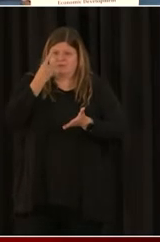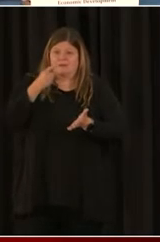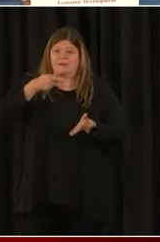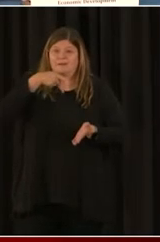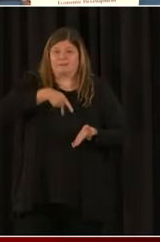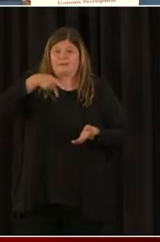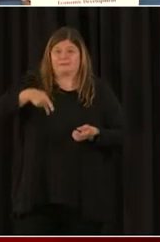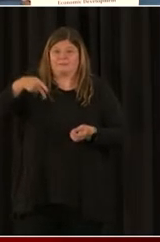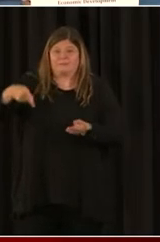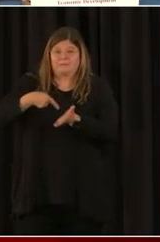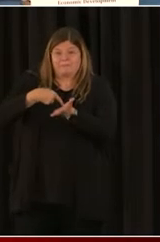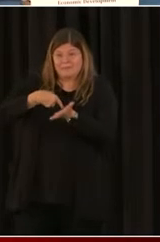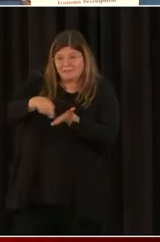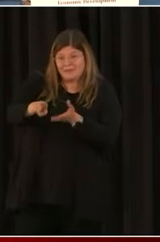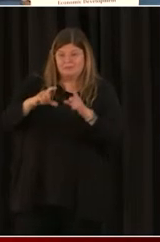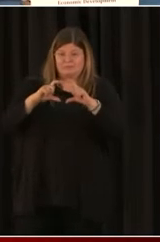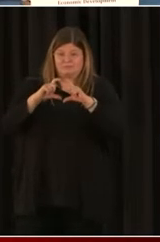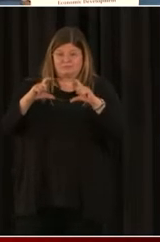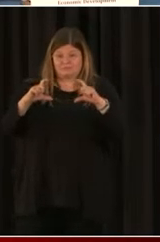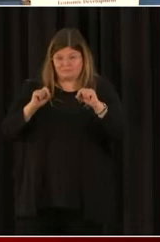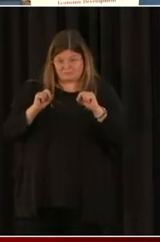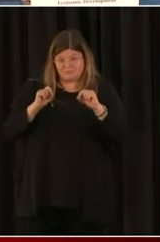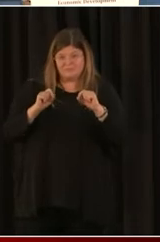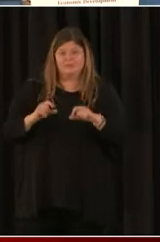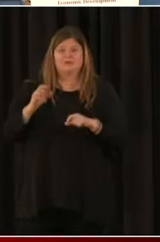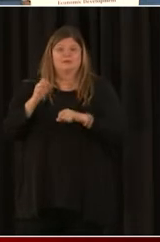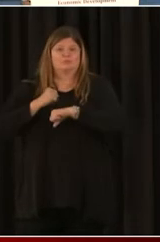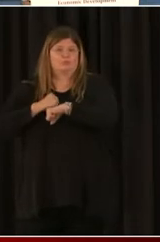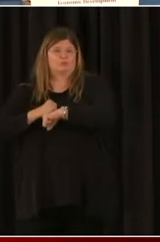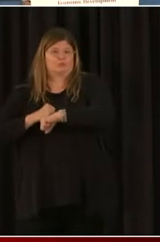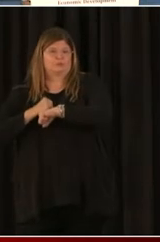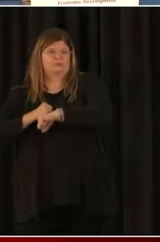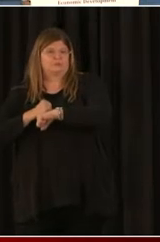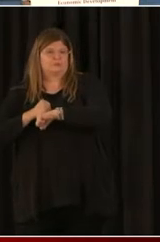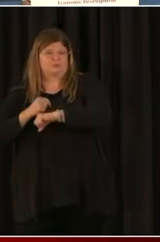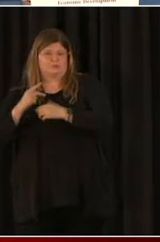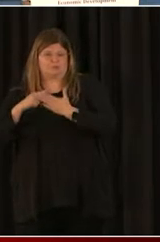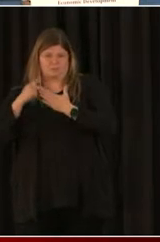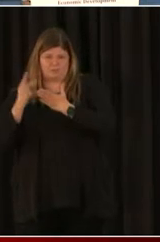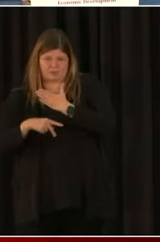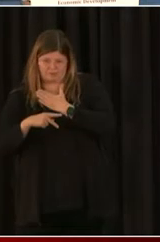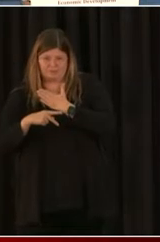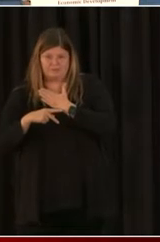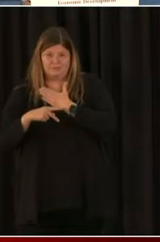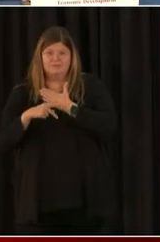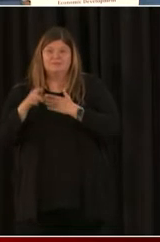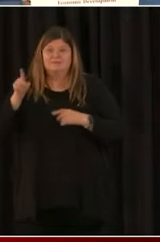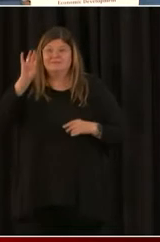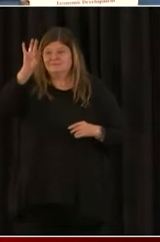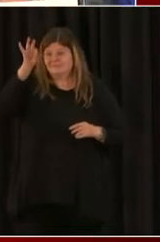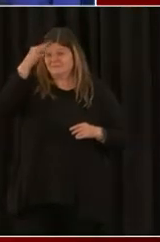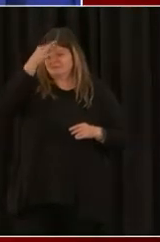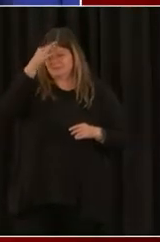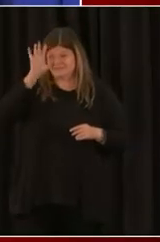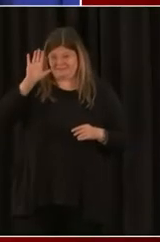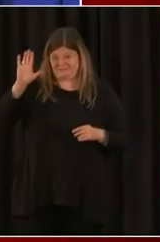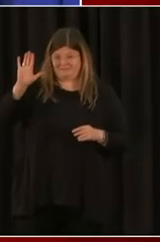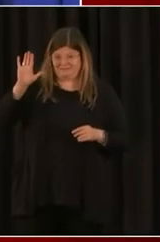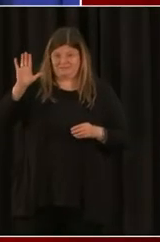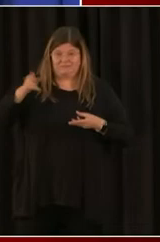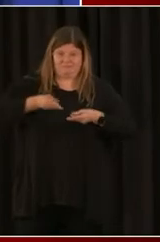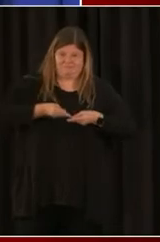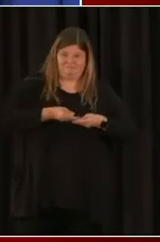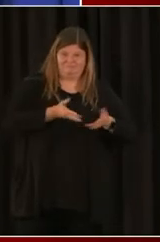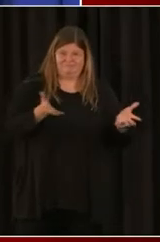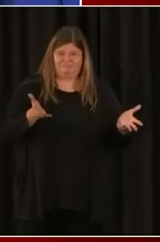which is a program from the federal government that is administered with the help of SBA, and it allows